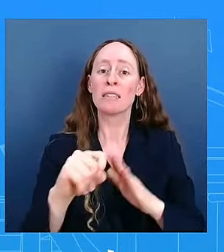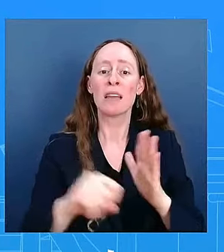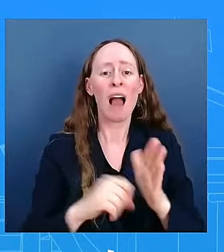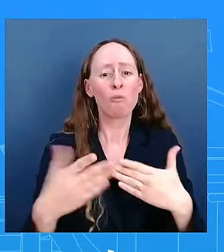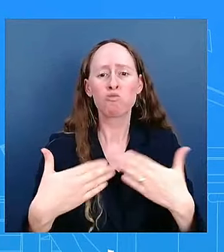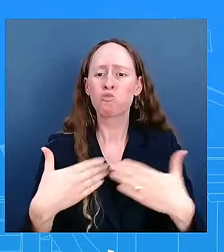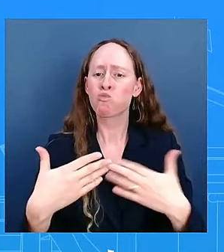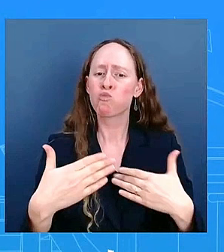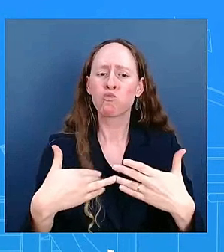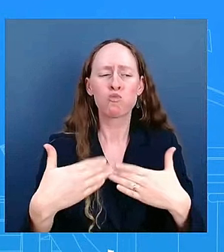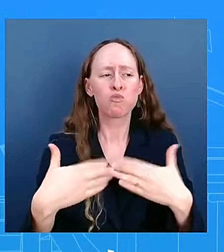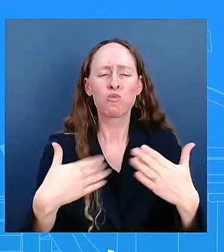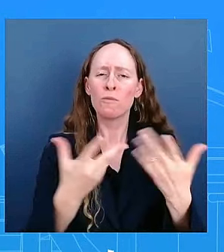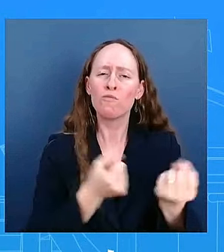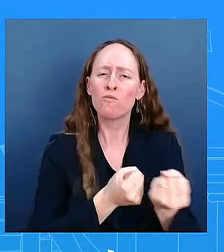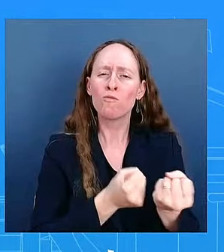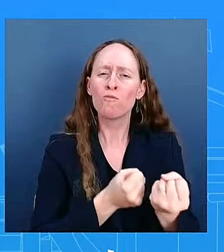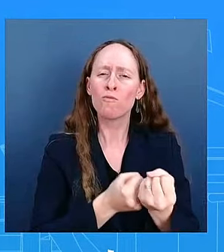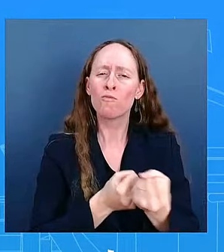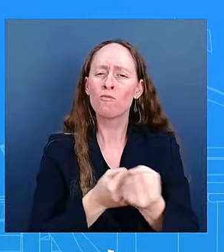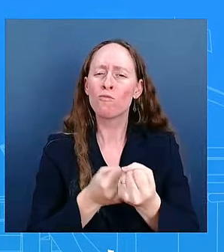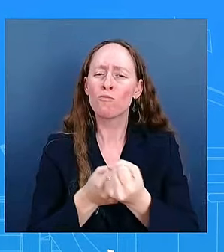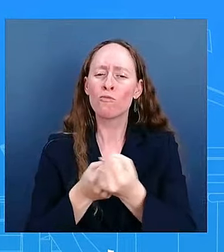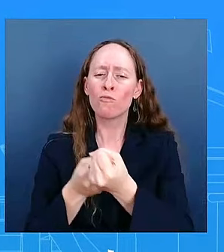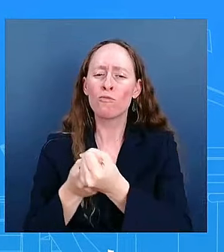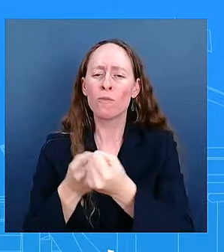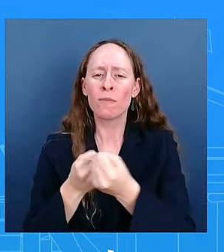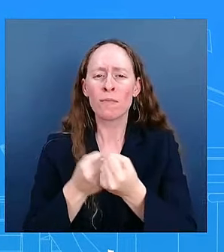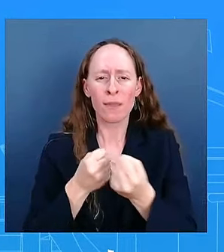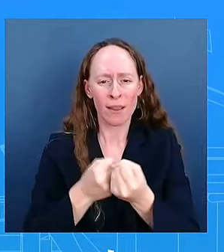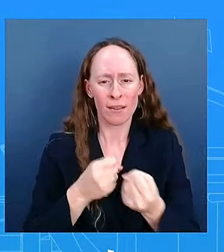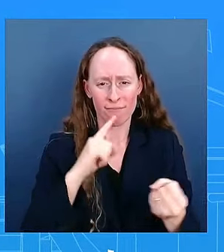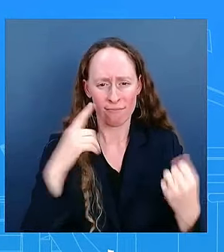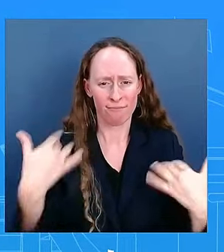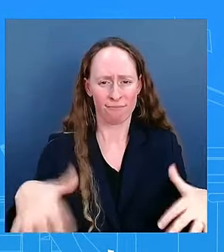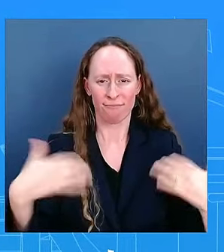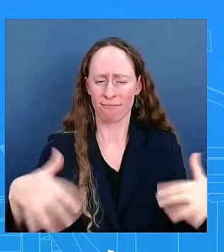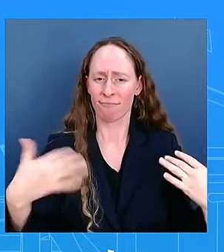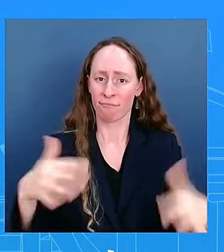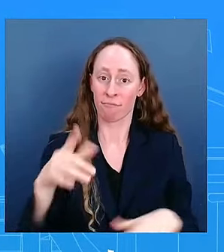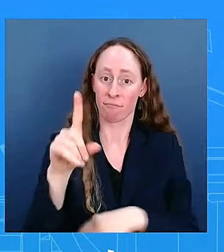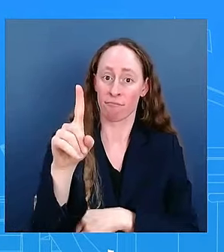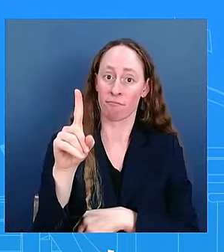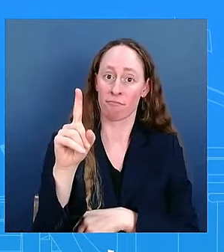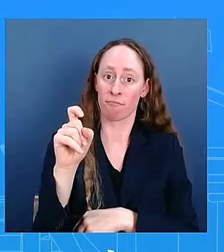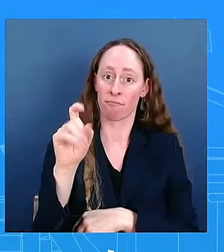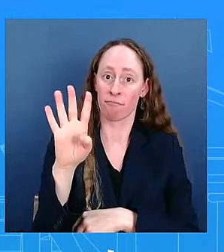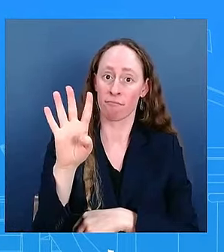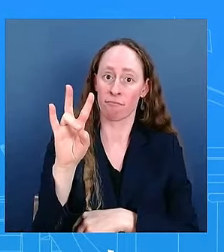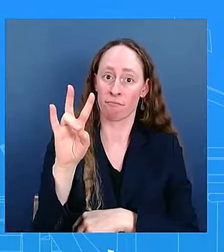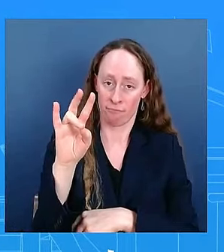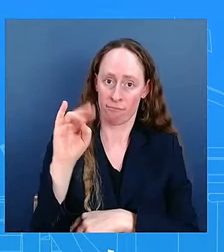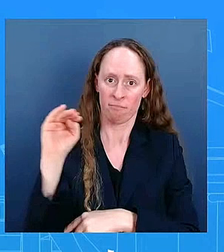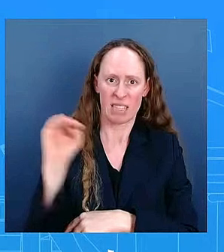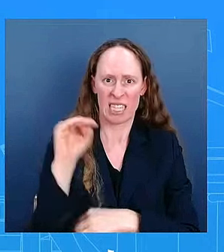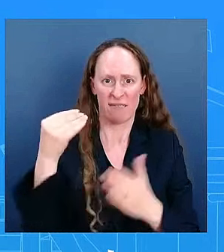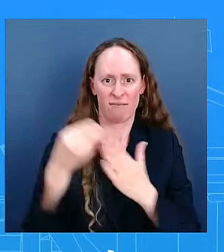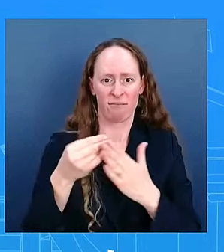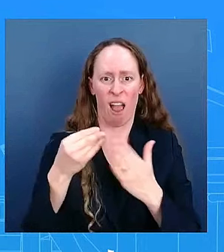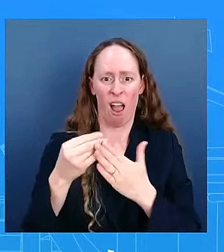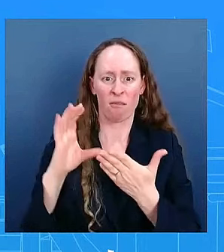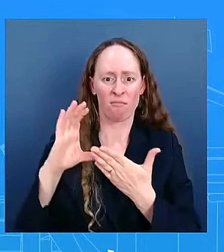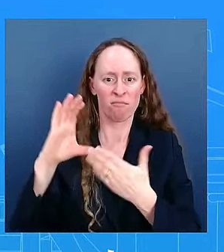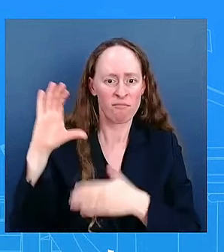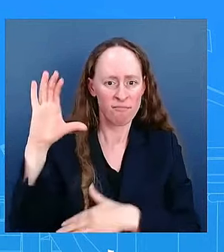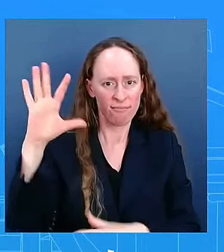uh we talked about the 147 million dollars it's going to he talked about this that's going to go to the port and not just like dealing